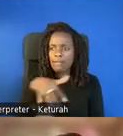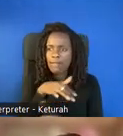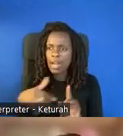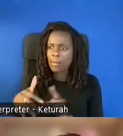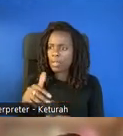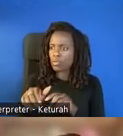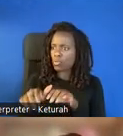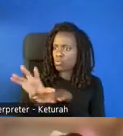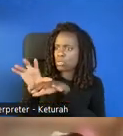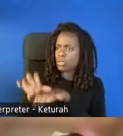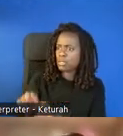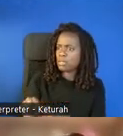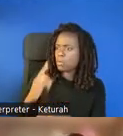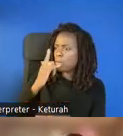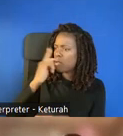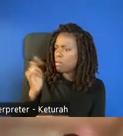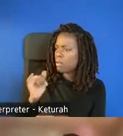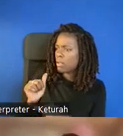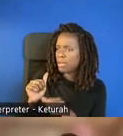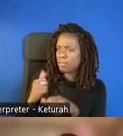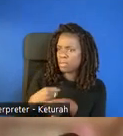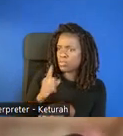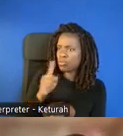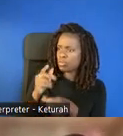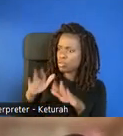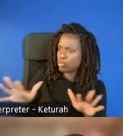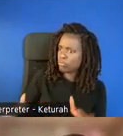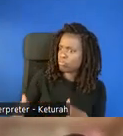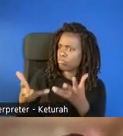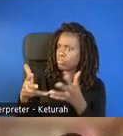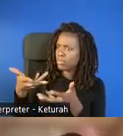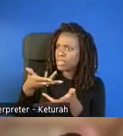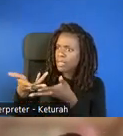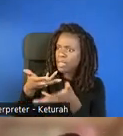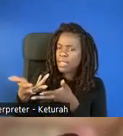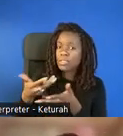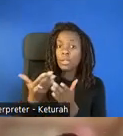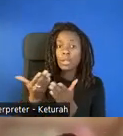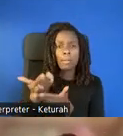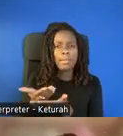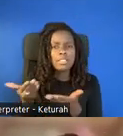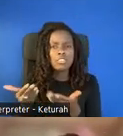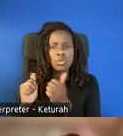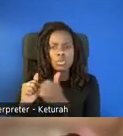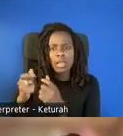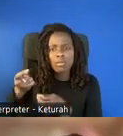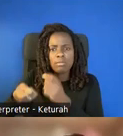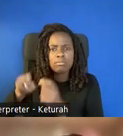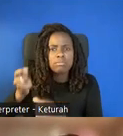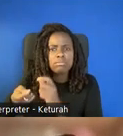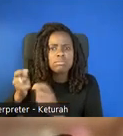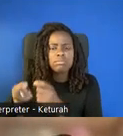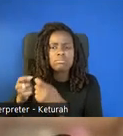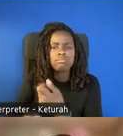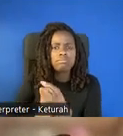children can engage? What do I need to do to my materials? Do I need to make adaptations? Are there